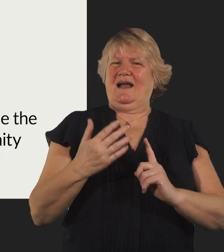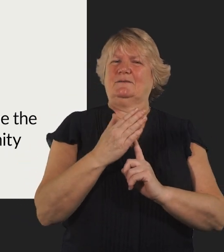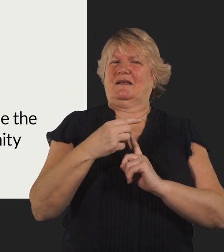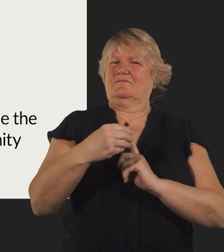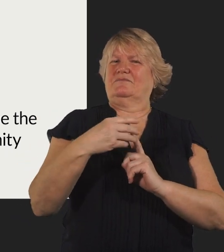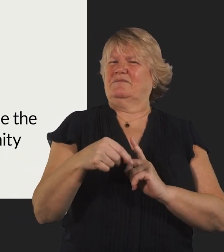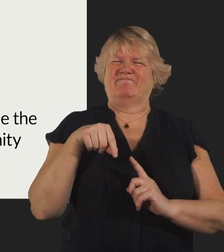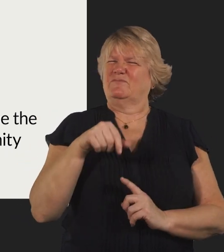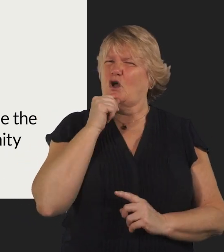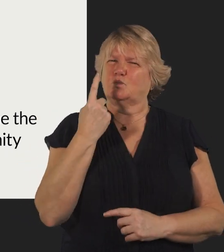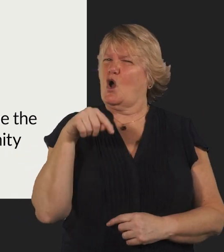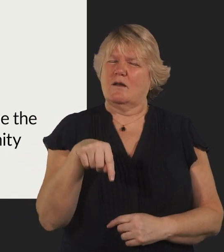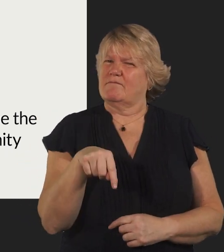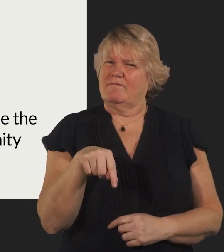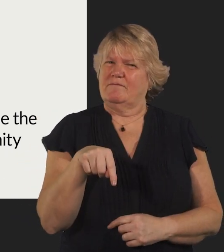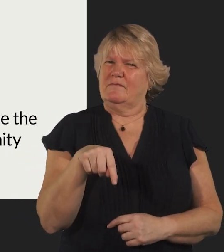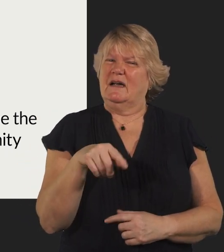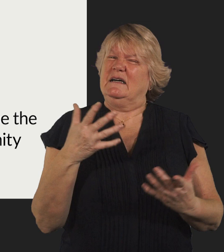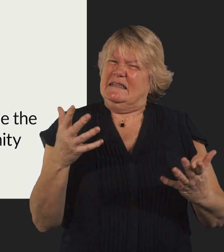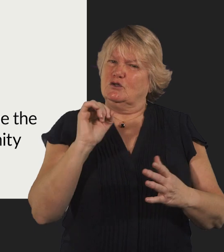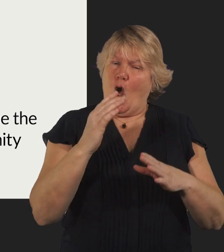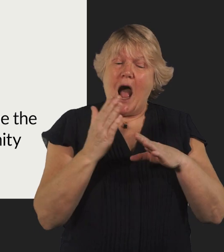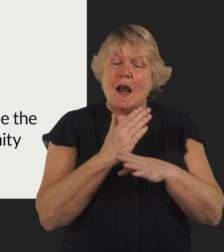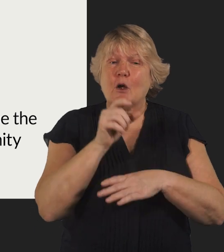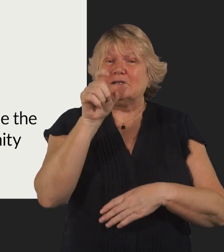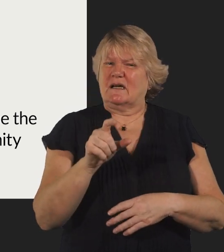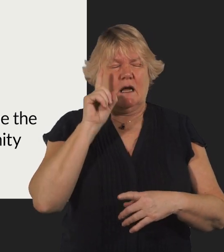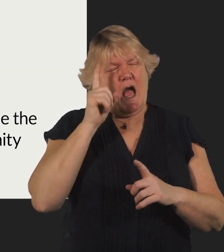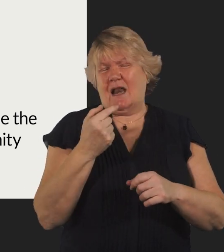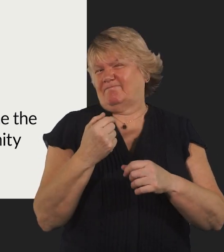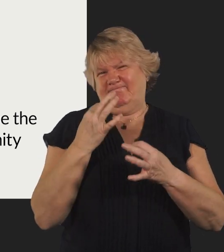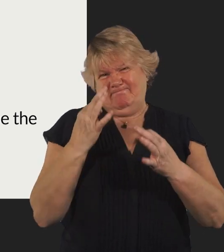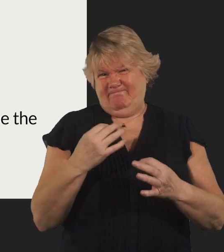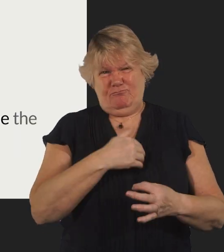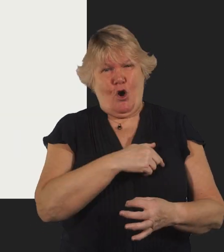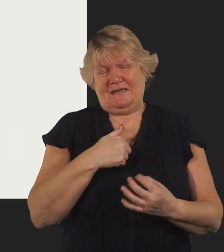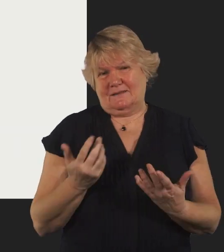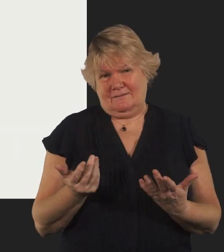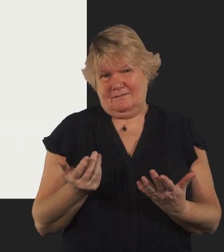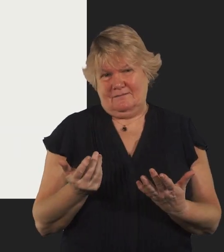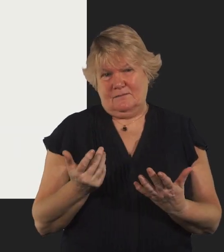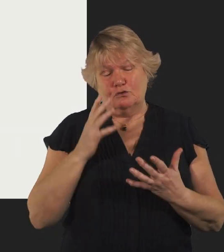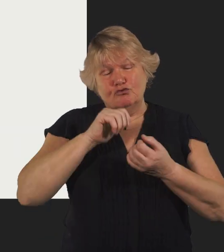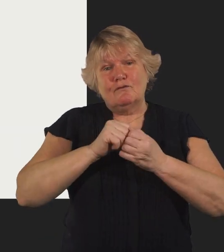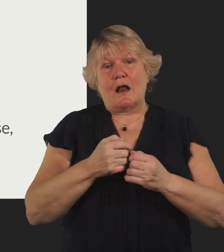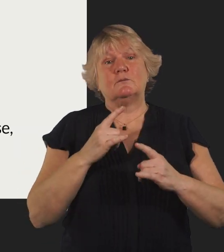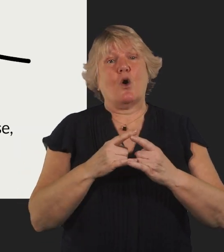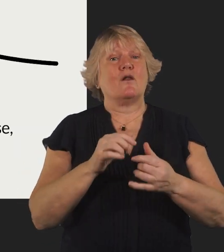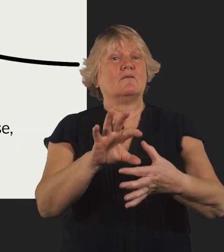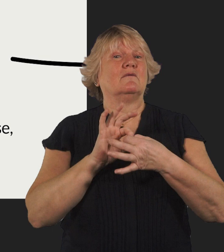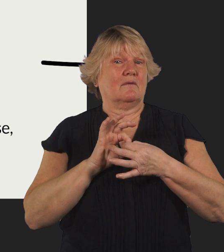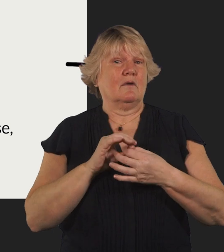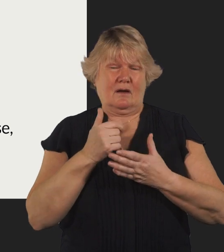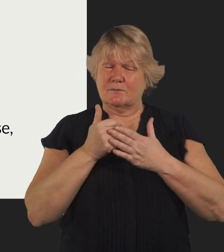intimate images is not one of these and therefore anonymity cannot be guaranteed. The Revenge Porn Helpline